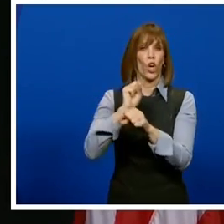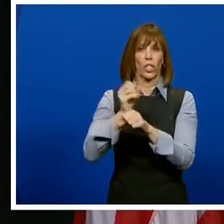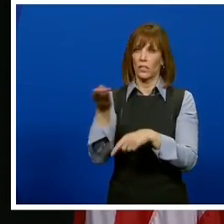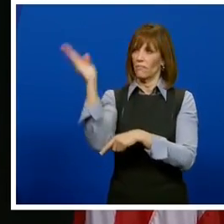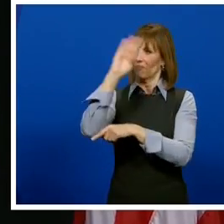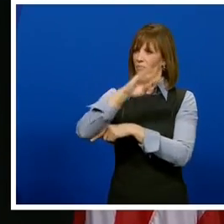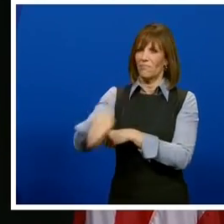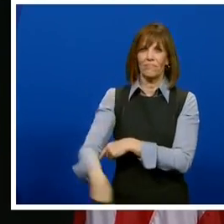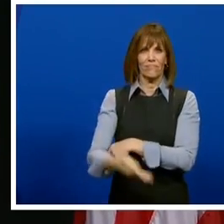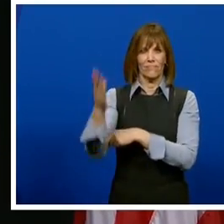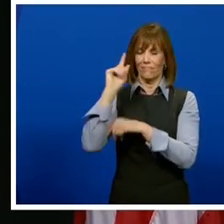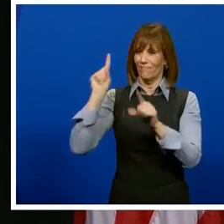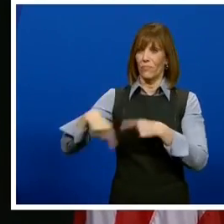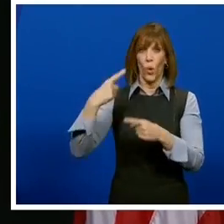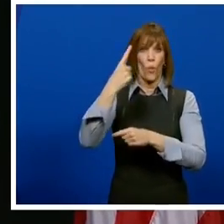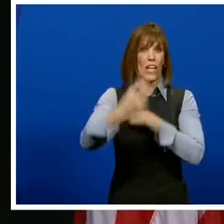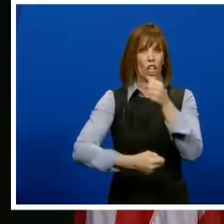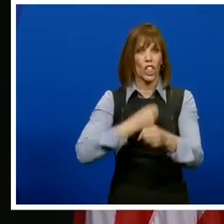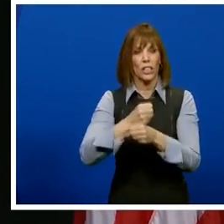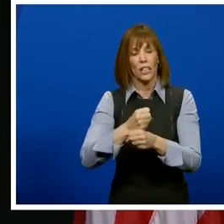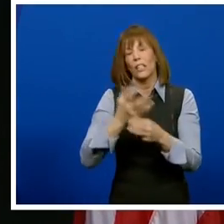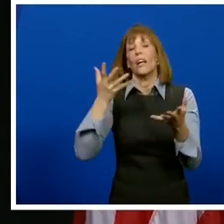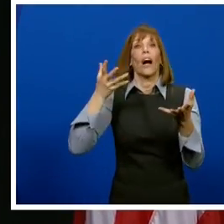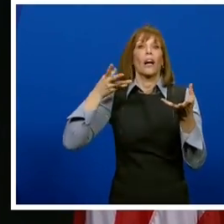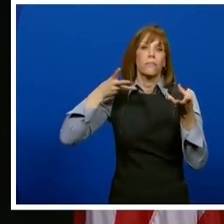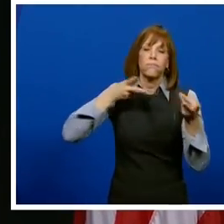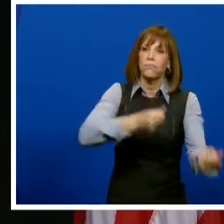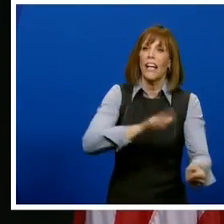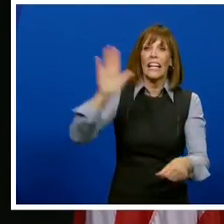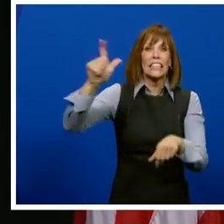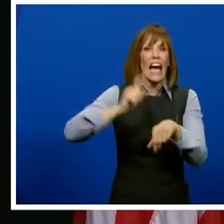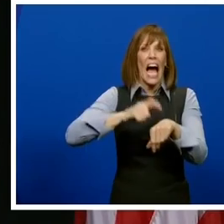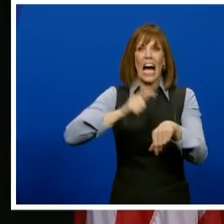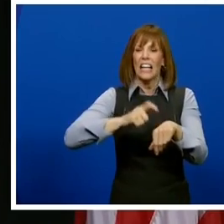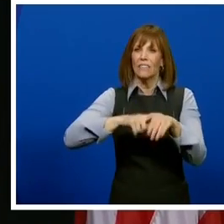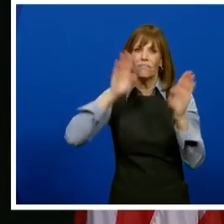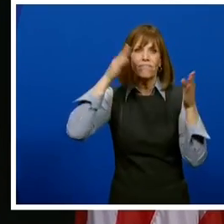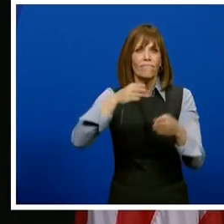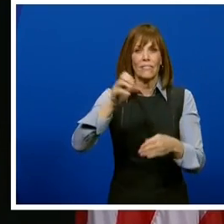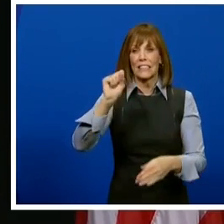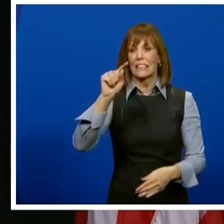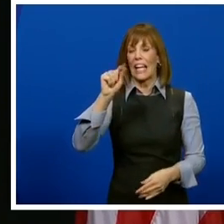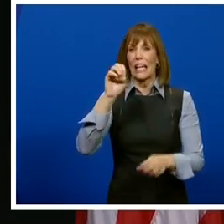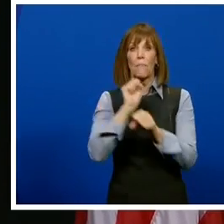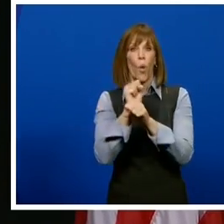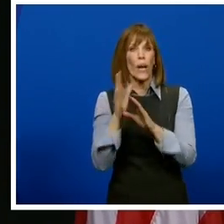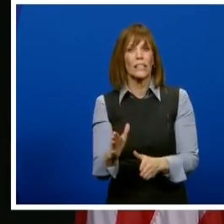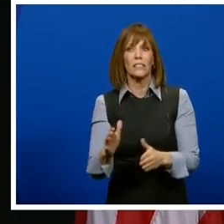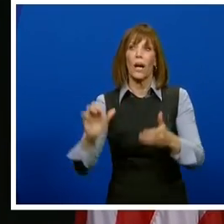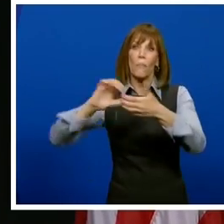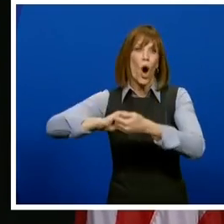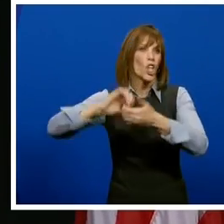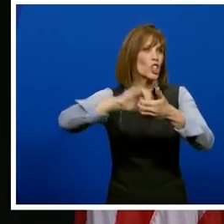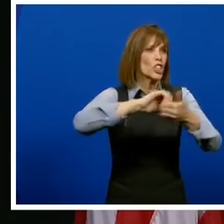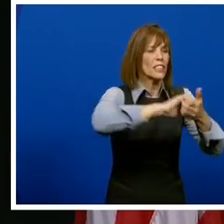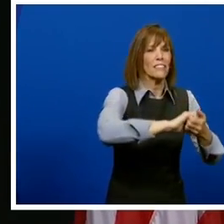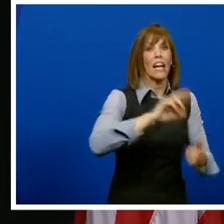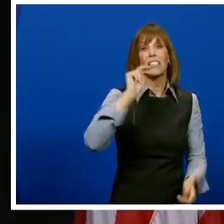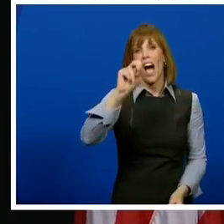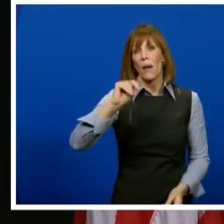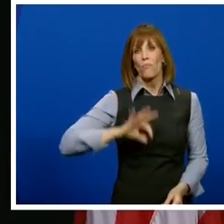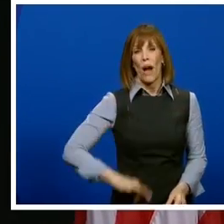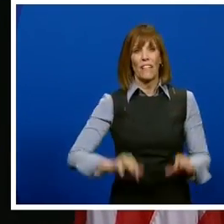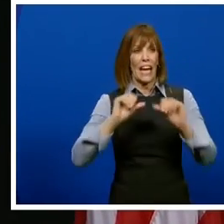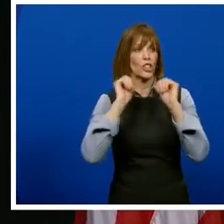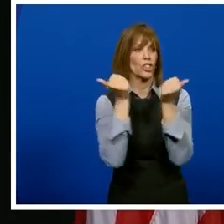over the last year. They've put in incredible hours, state employees, partners, nonprofits, just